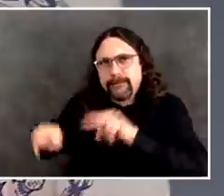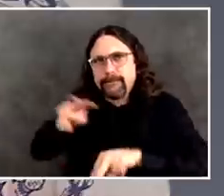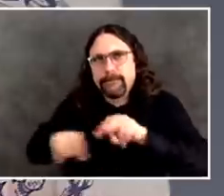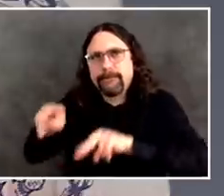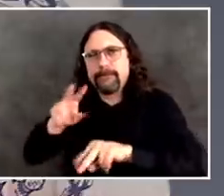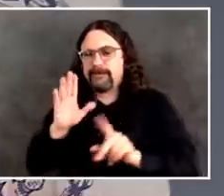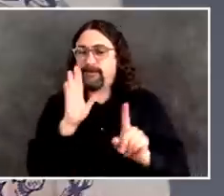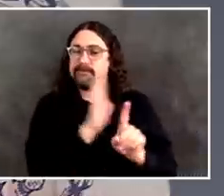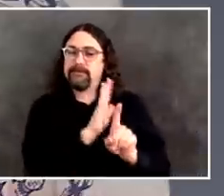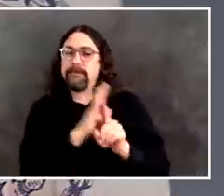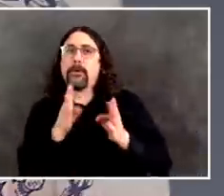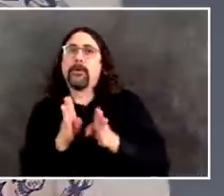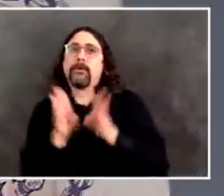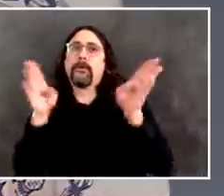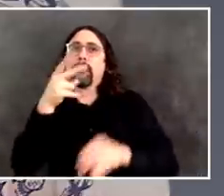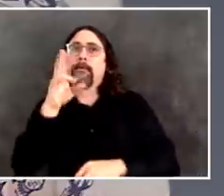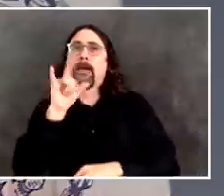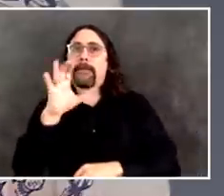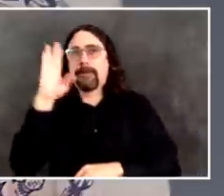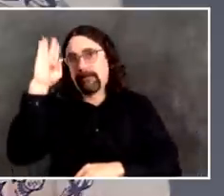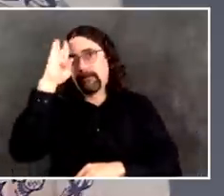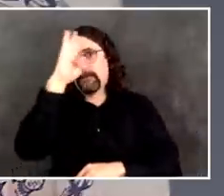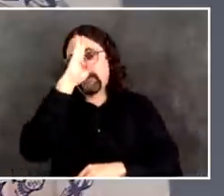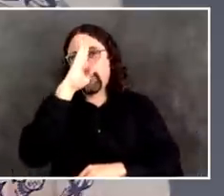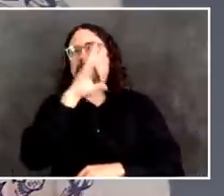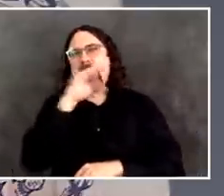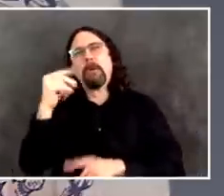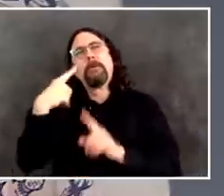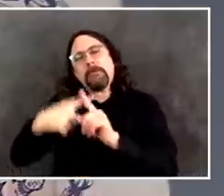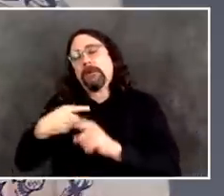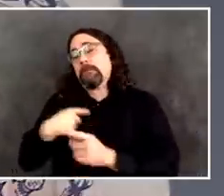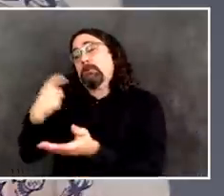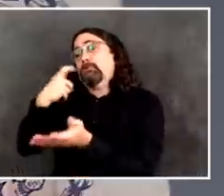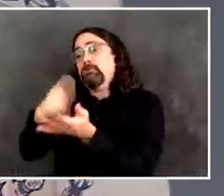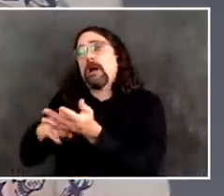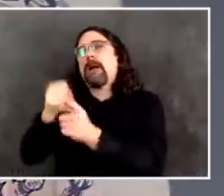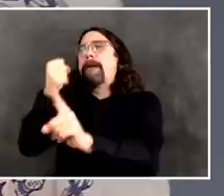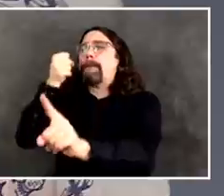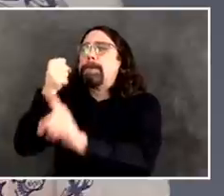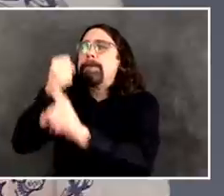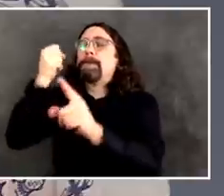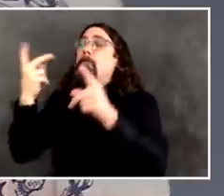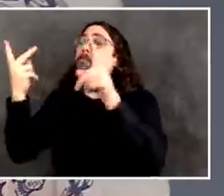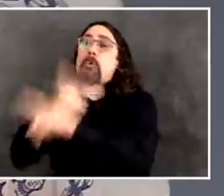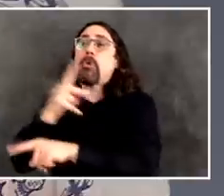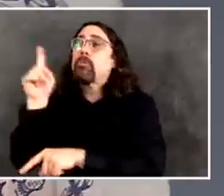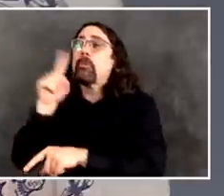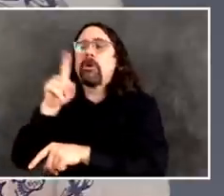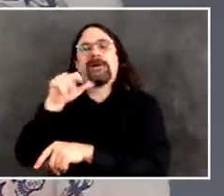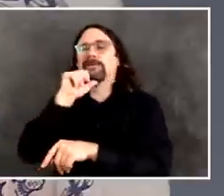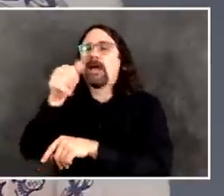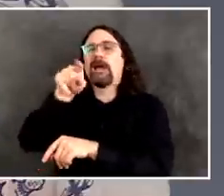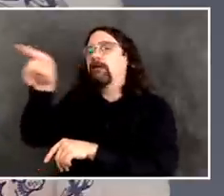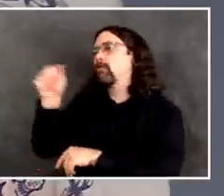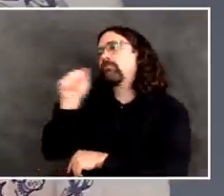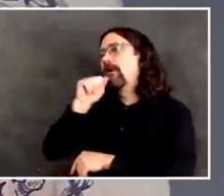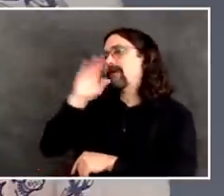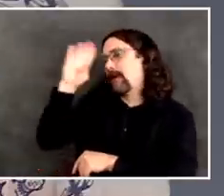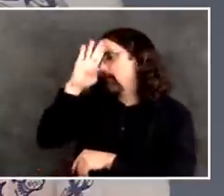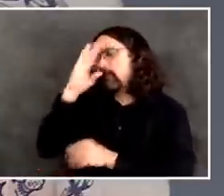So that is going to give you the slice that tells you most carefully what's happening with the ICUs